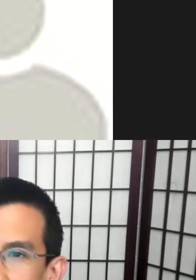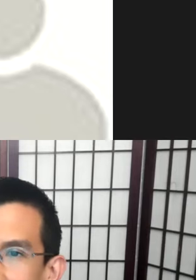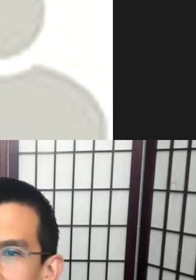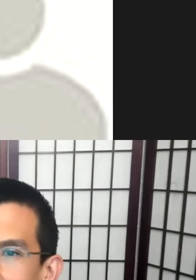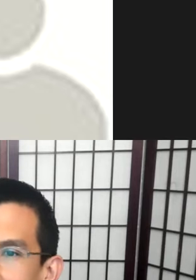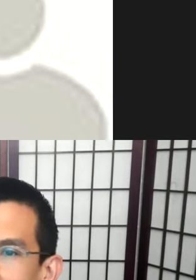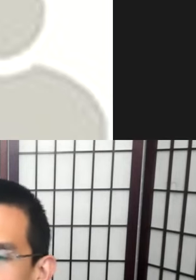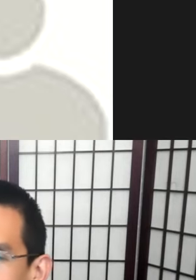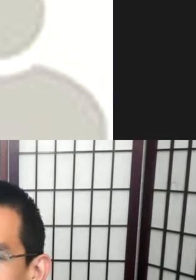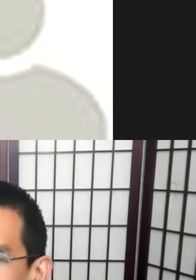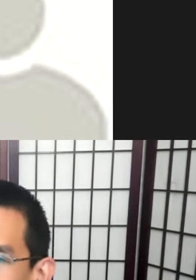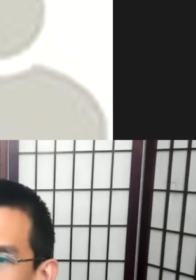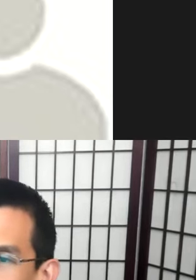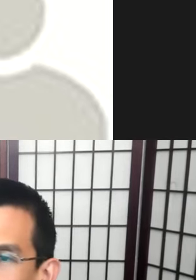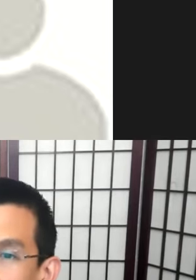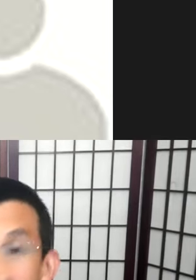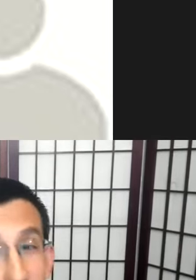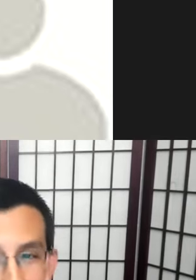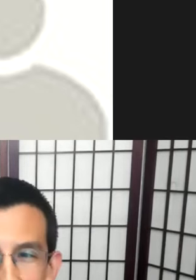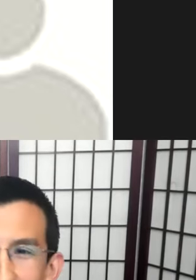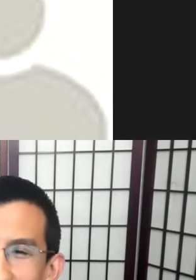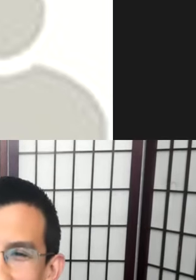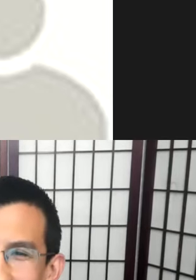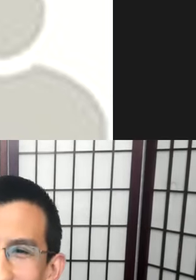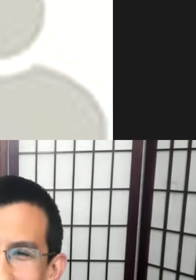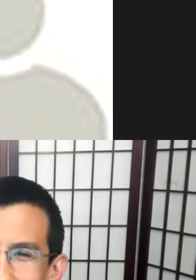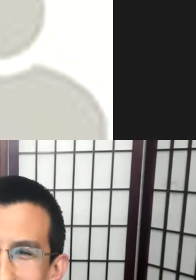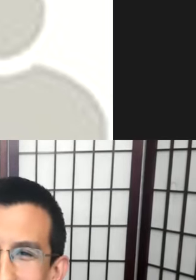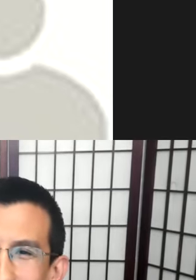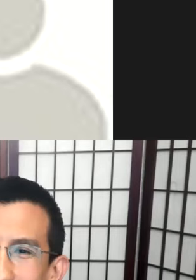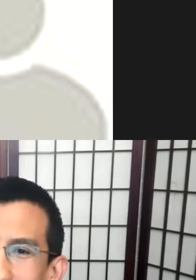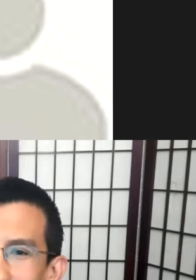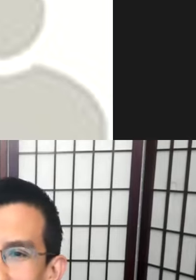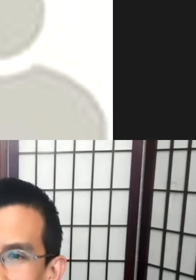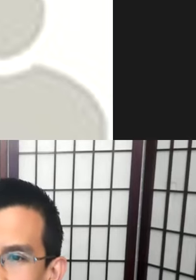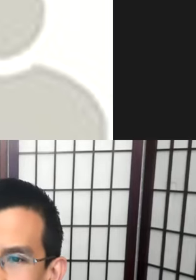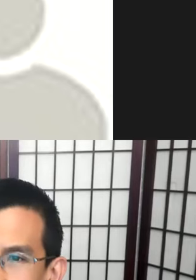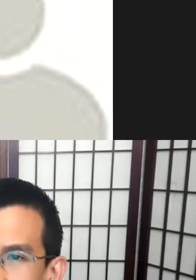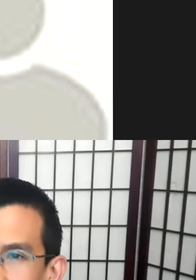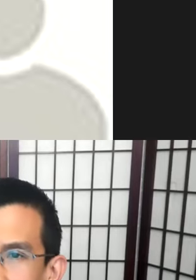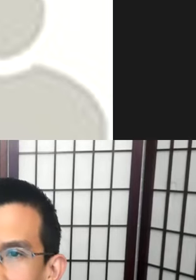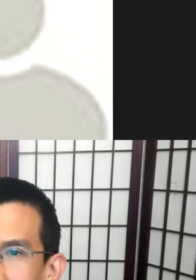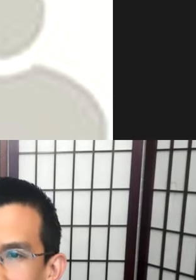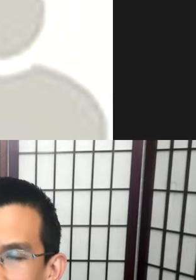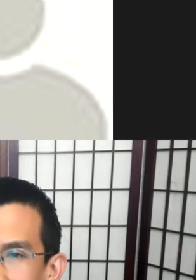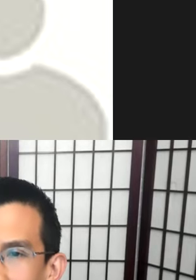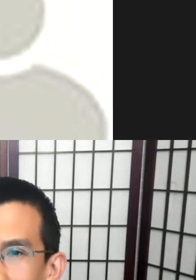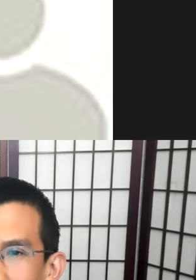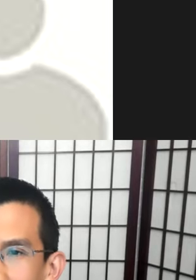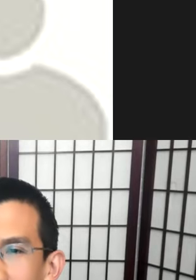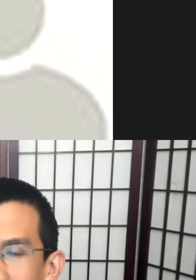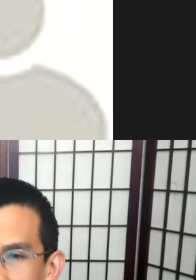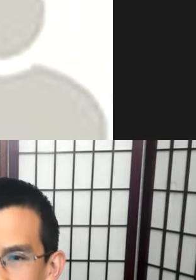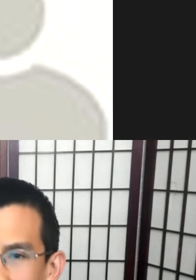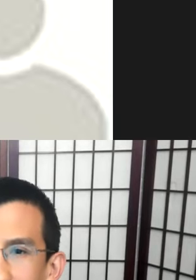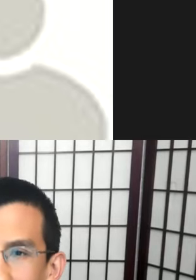Thank you. Speaking of the E word. Shirley's got a question about, you know, what about the use of the word